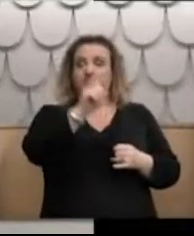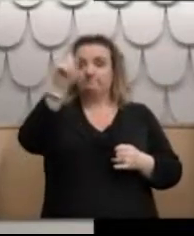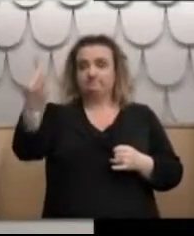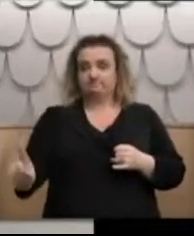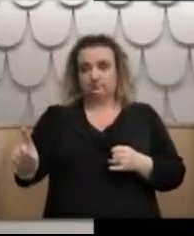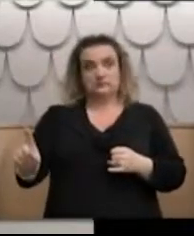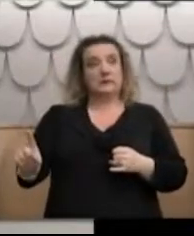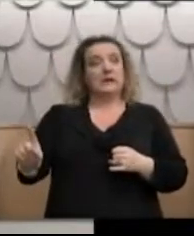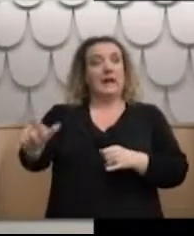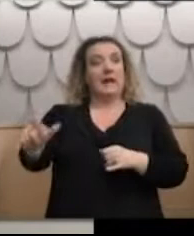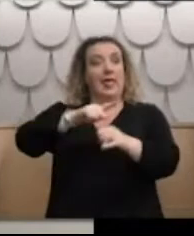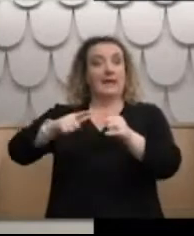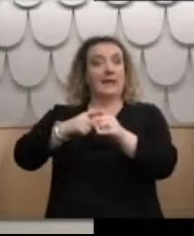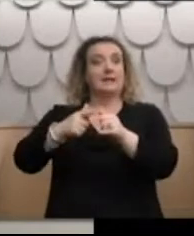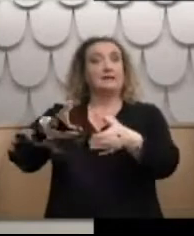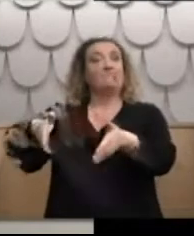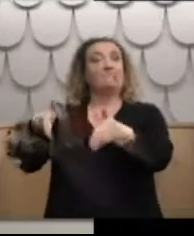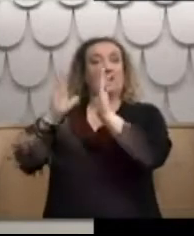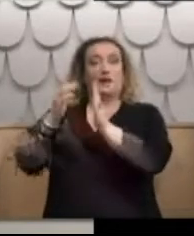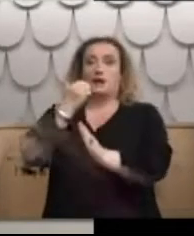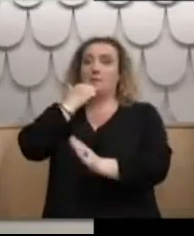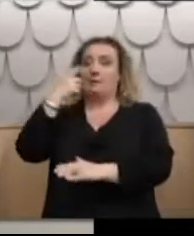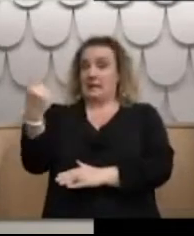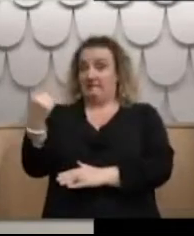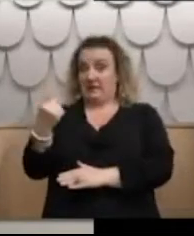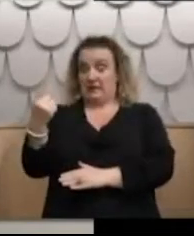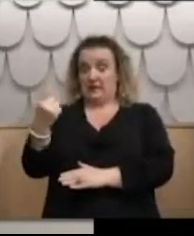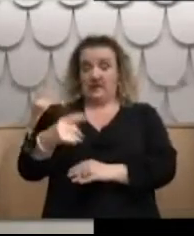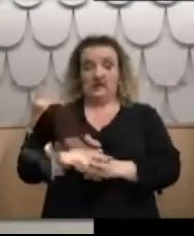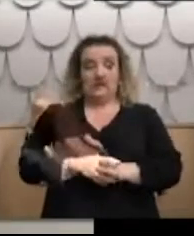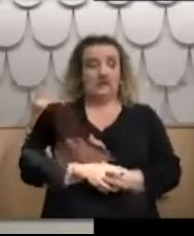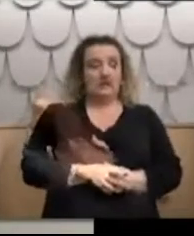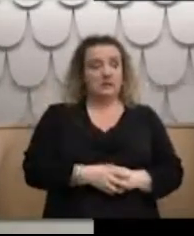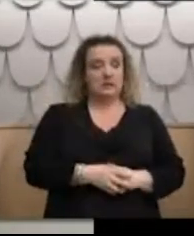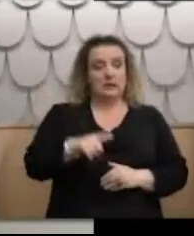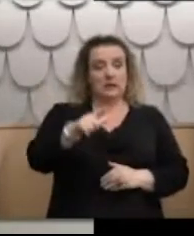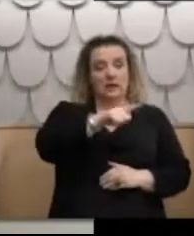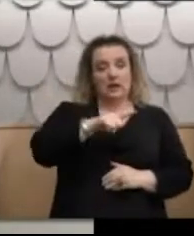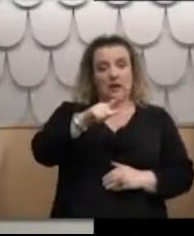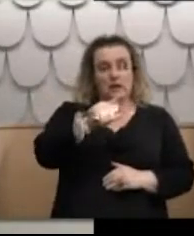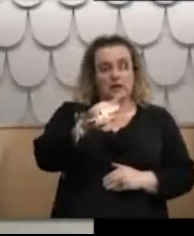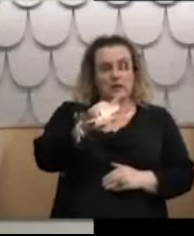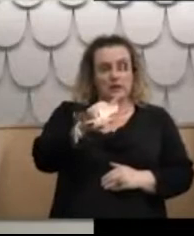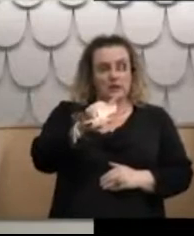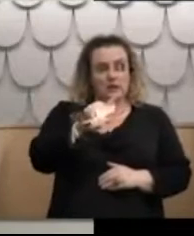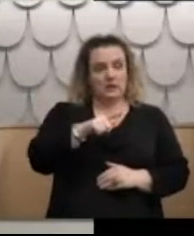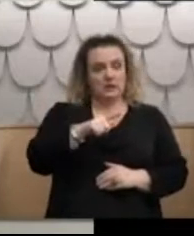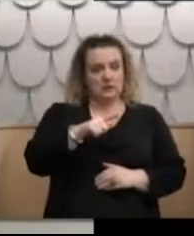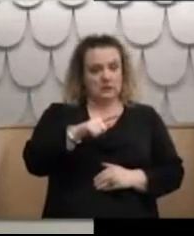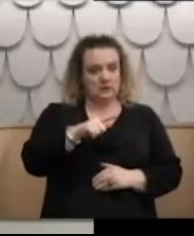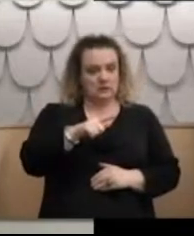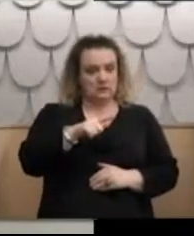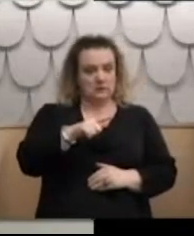to Lake Ellis and put in Villa 11. Lake Ellis admitted to me based on 12th 1973.